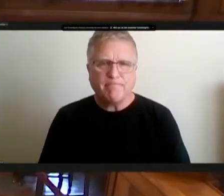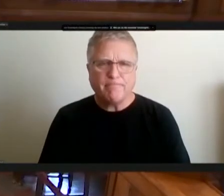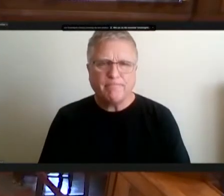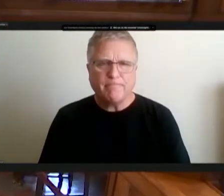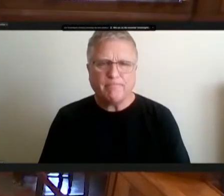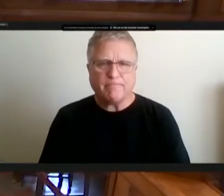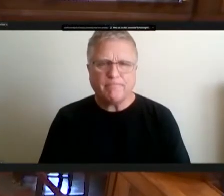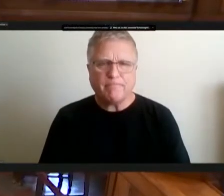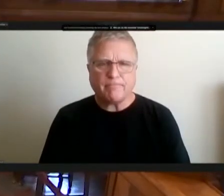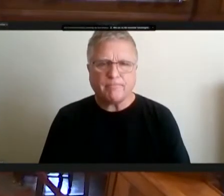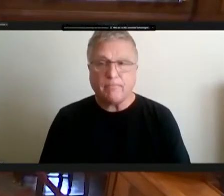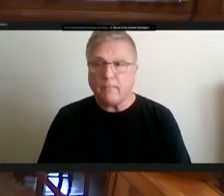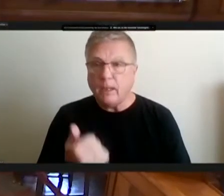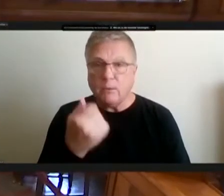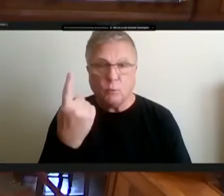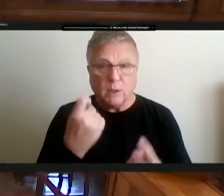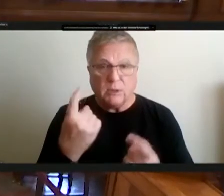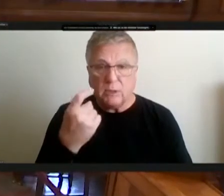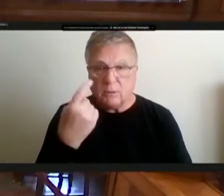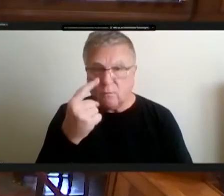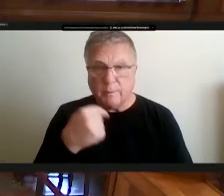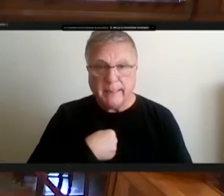any questions for for me